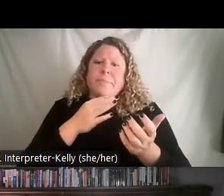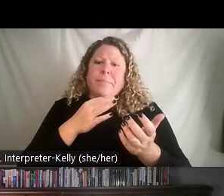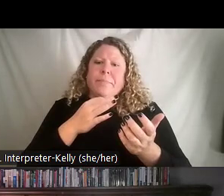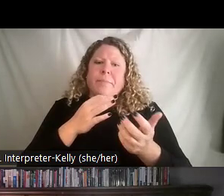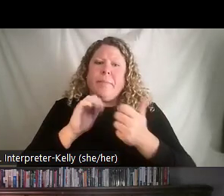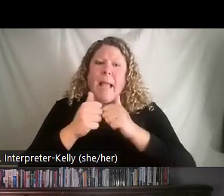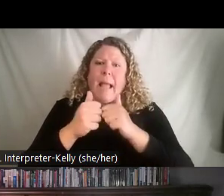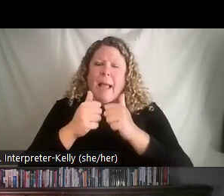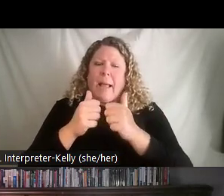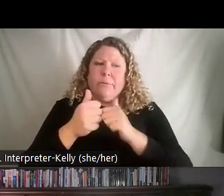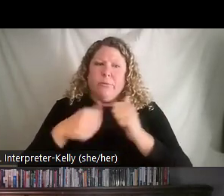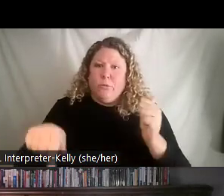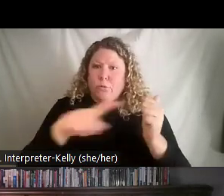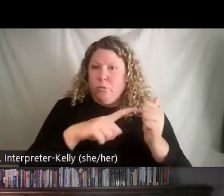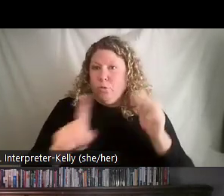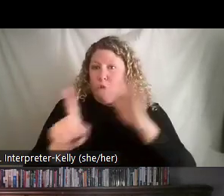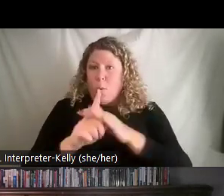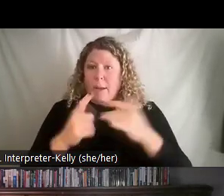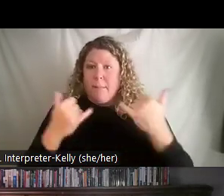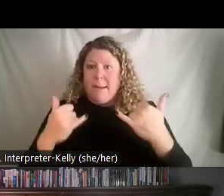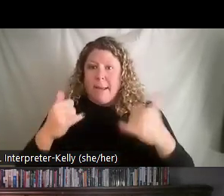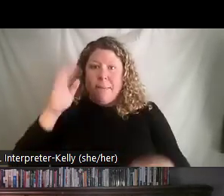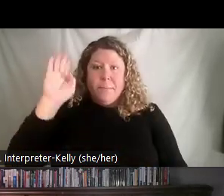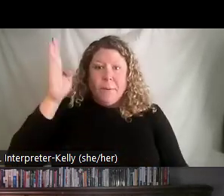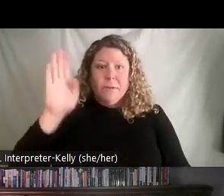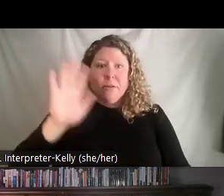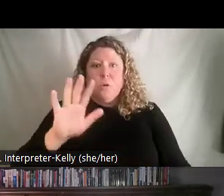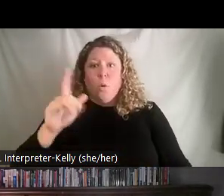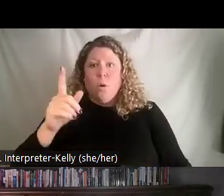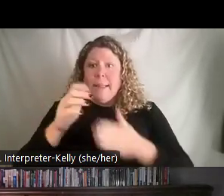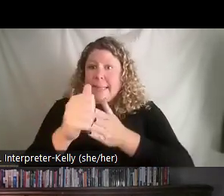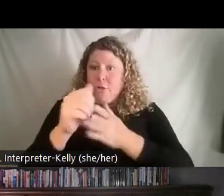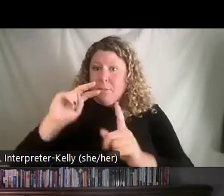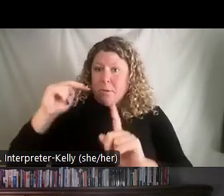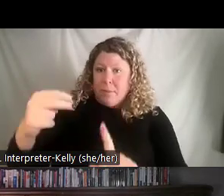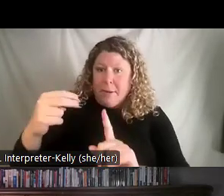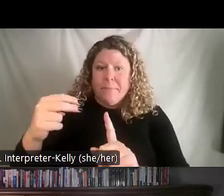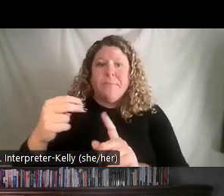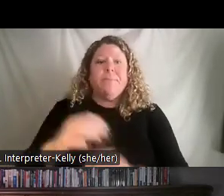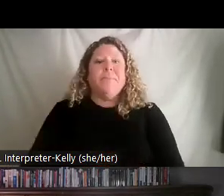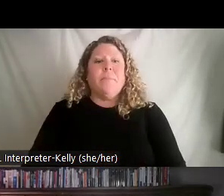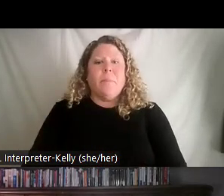up and how you're thinking from your leadership perspective. So, we're going to have three situations, and we're going to go through those now.